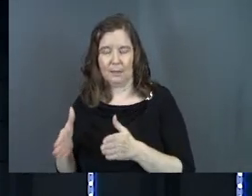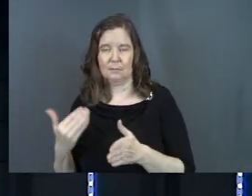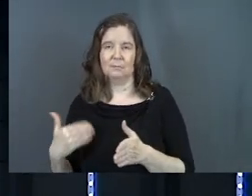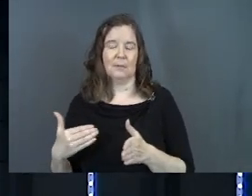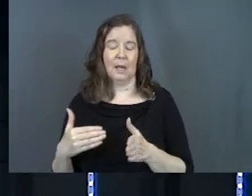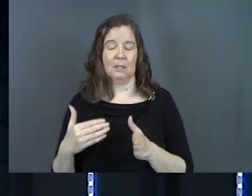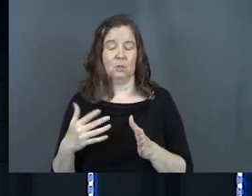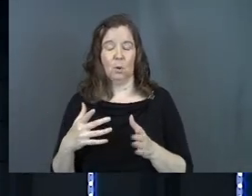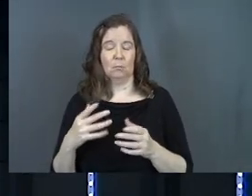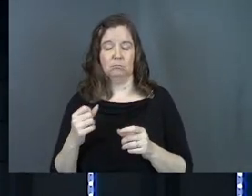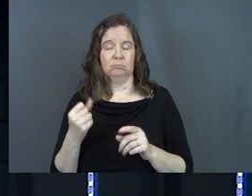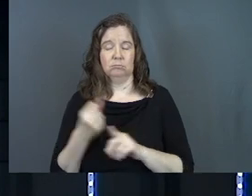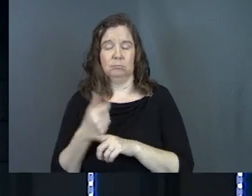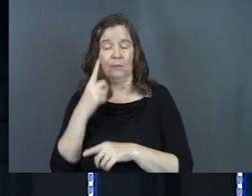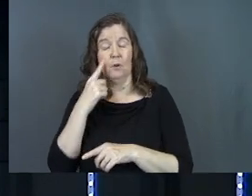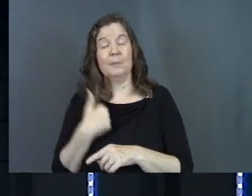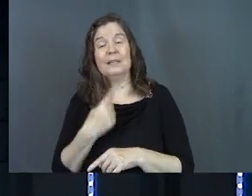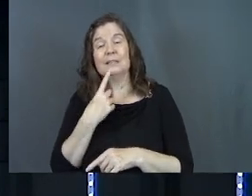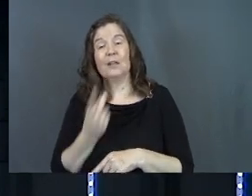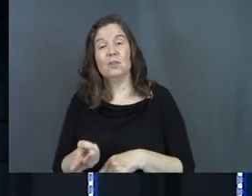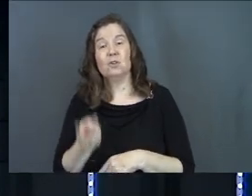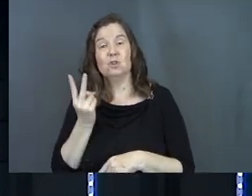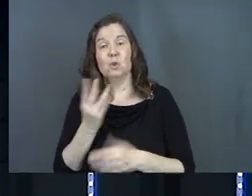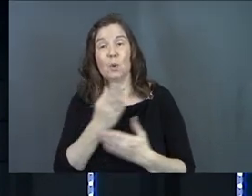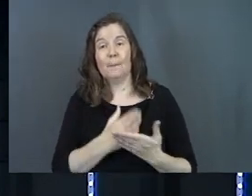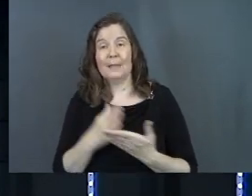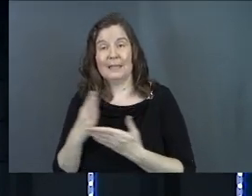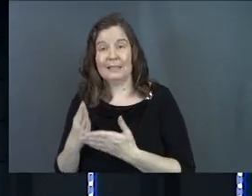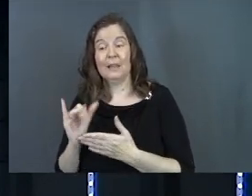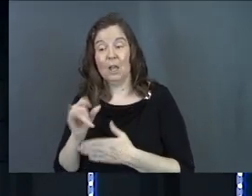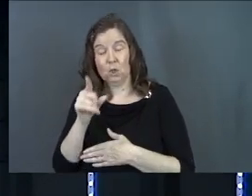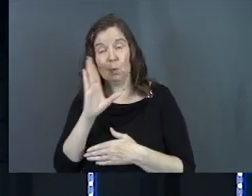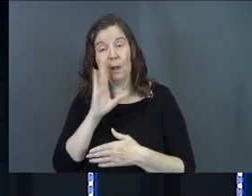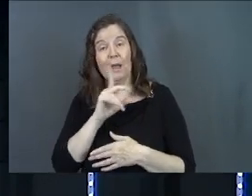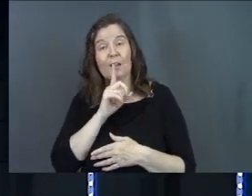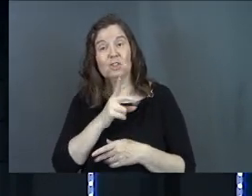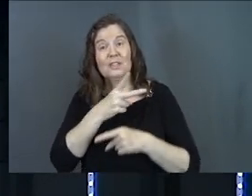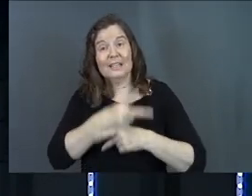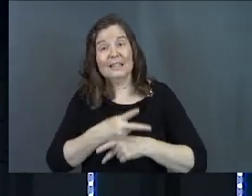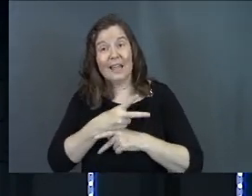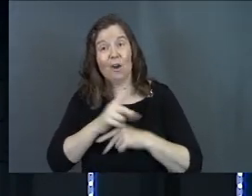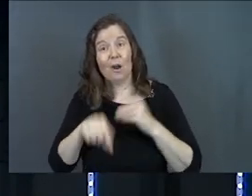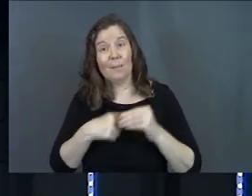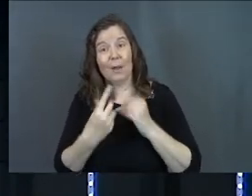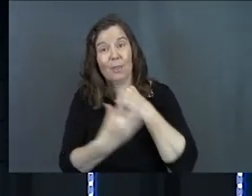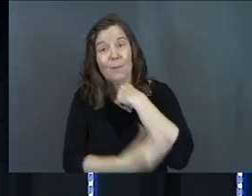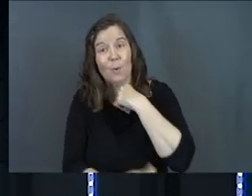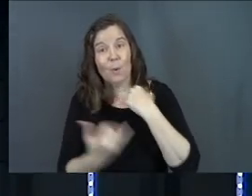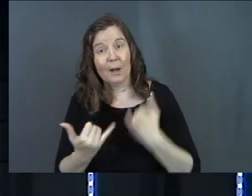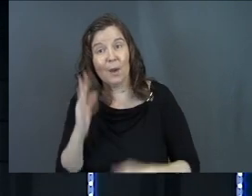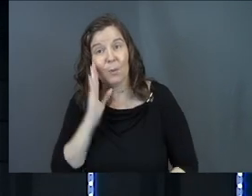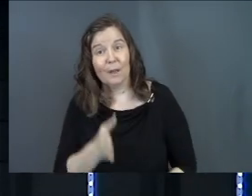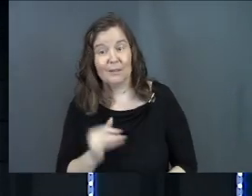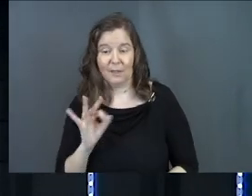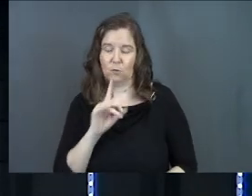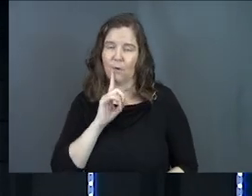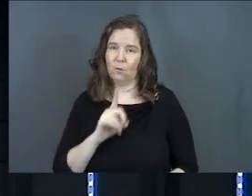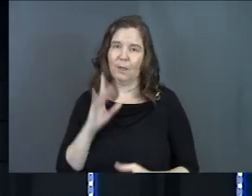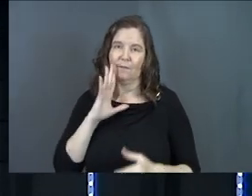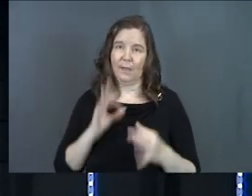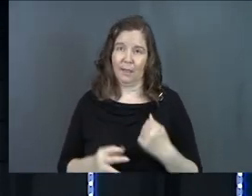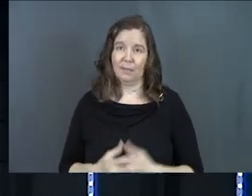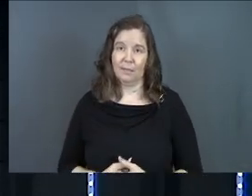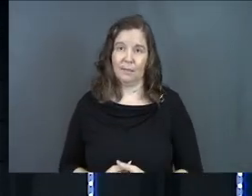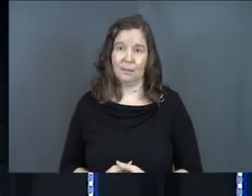pivotal to me. He says there's two pieces to it. Like, you'll actually care about the poor now if you have real faith.